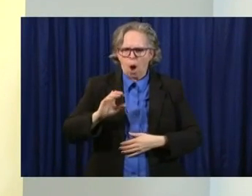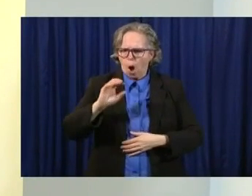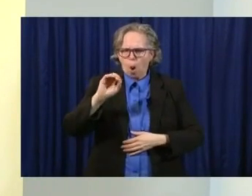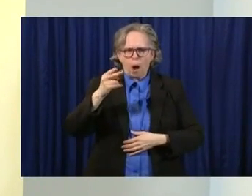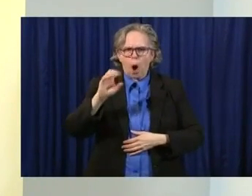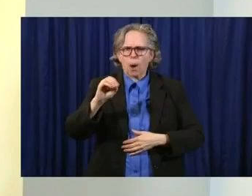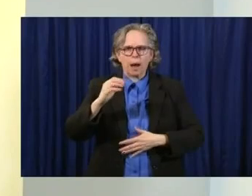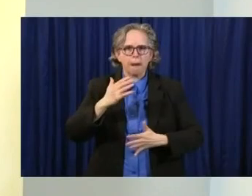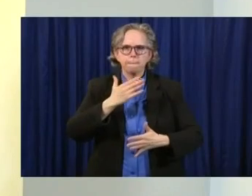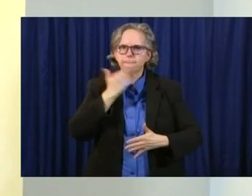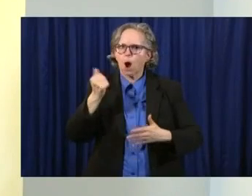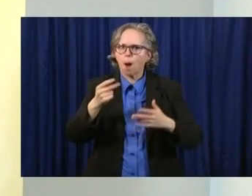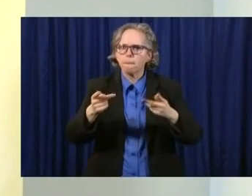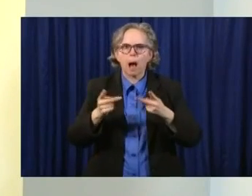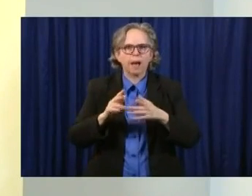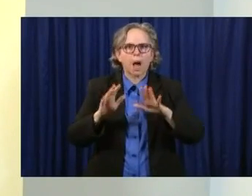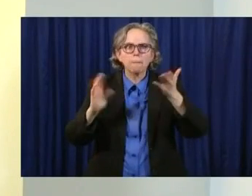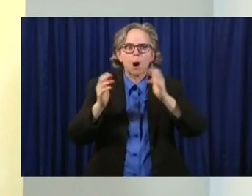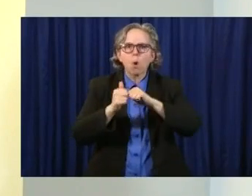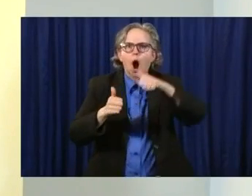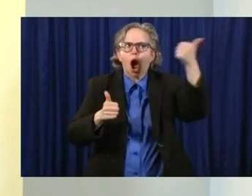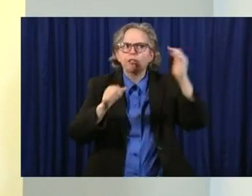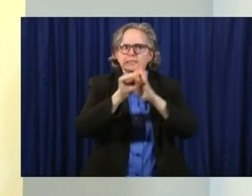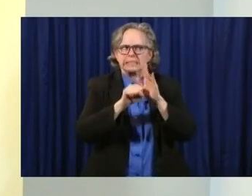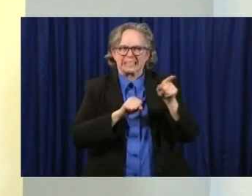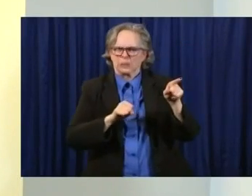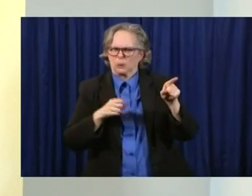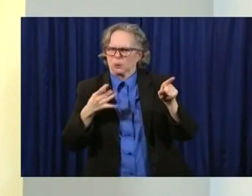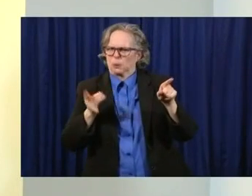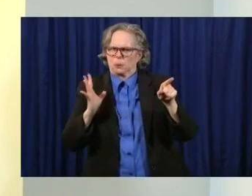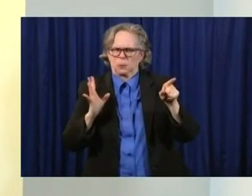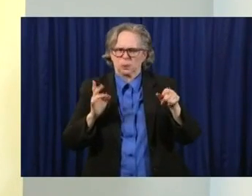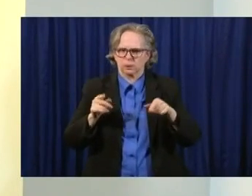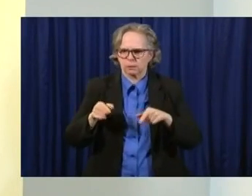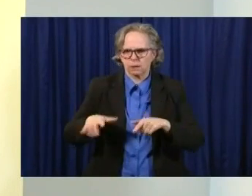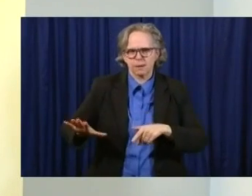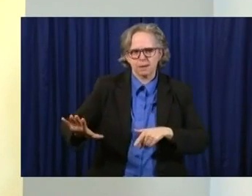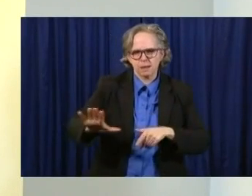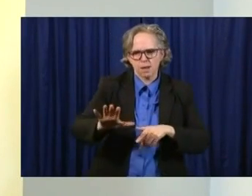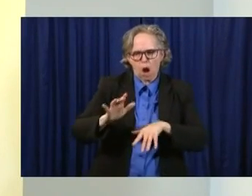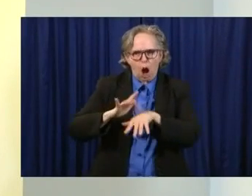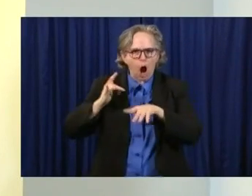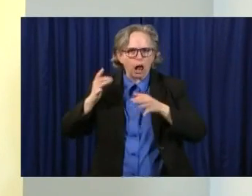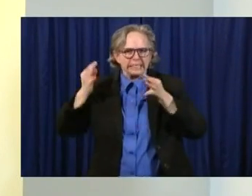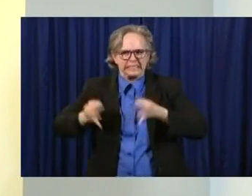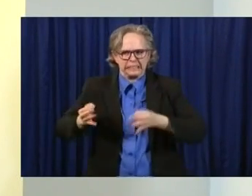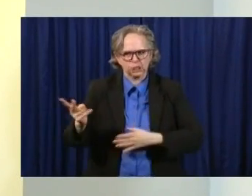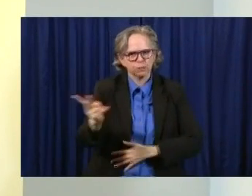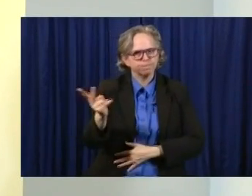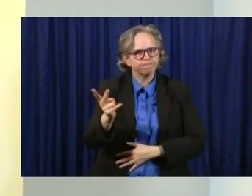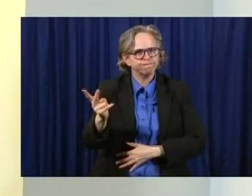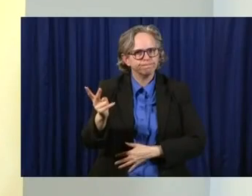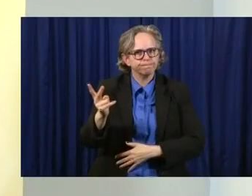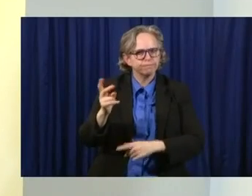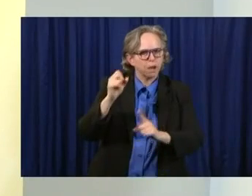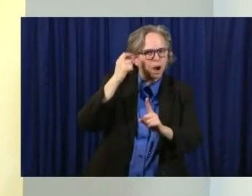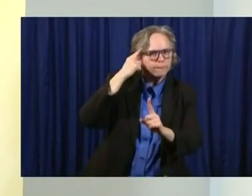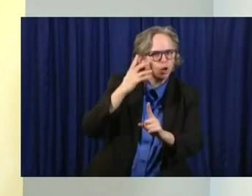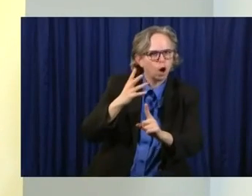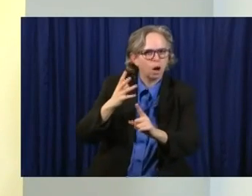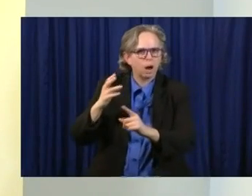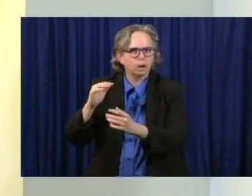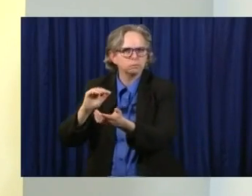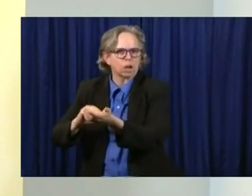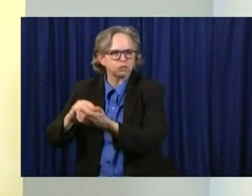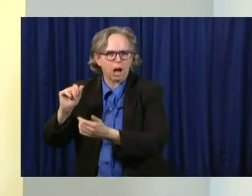actions. And when you look at the information about opening back up, Ohio is also, when you compare it to a lot